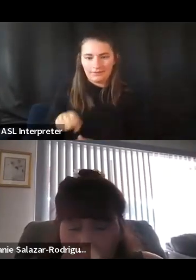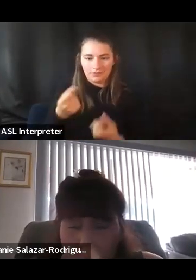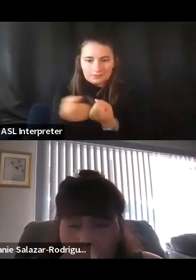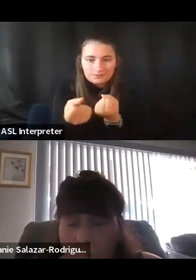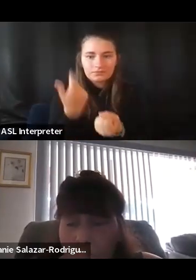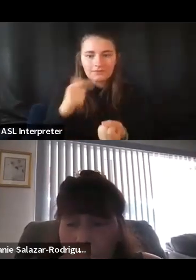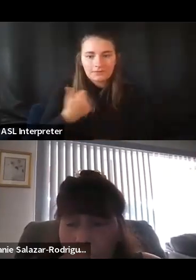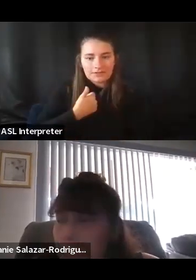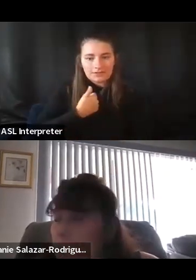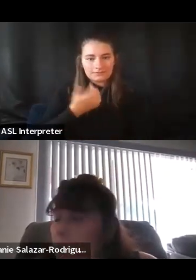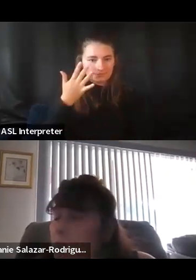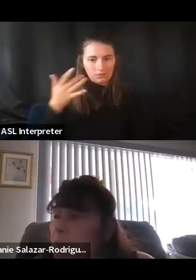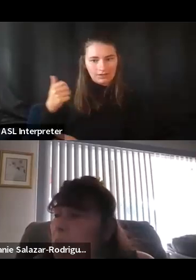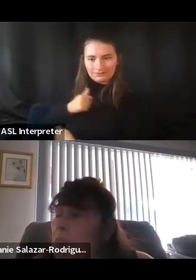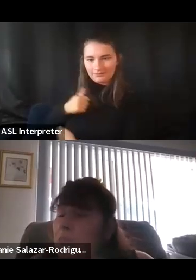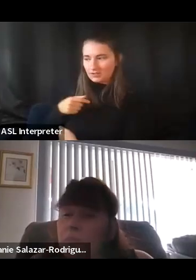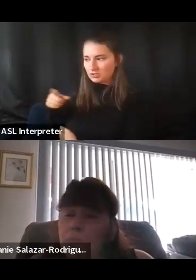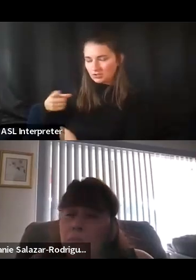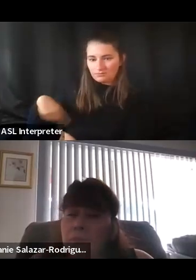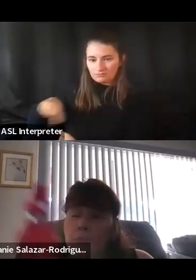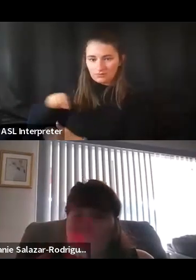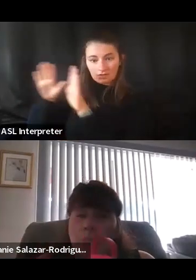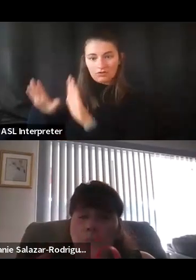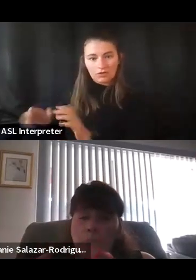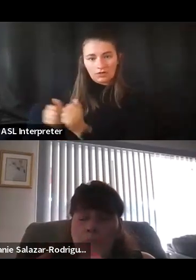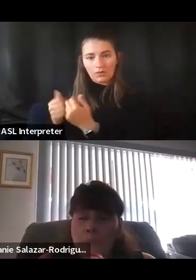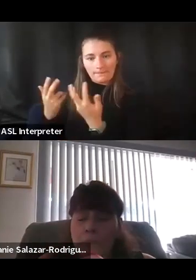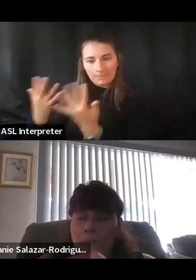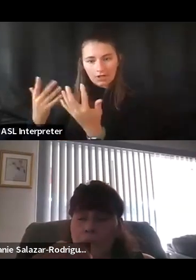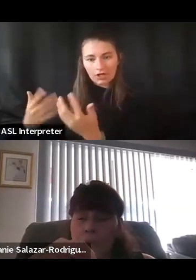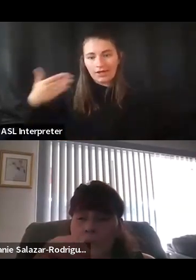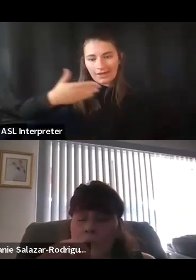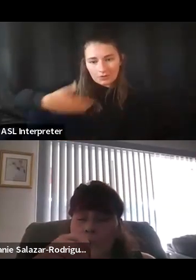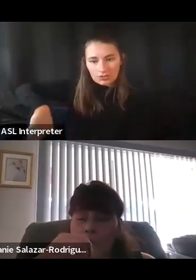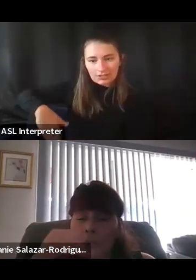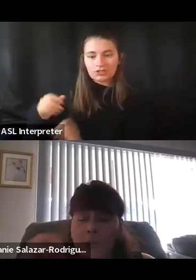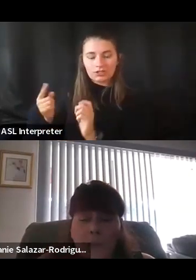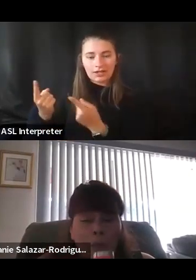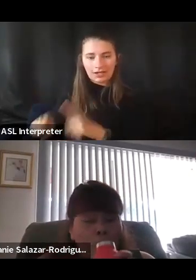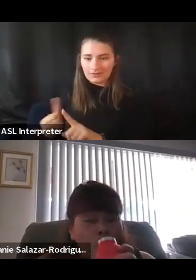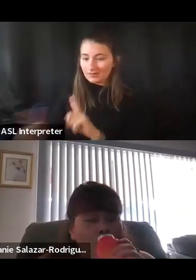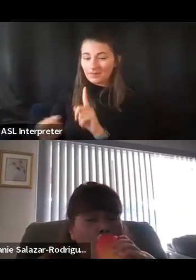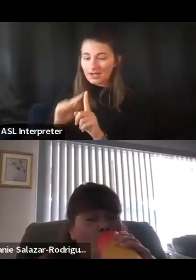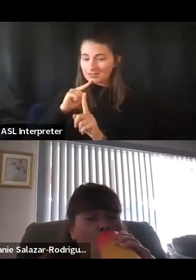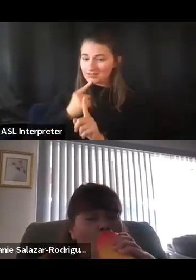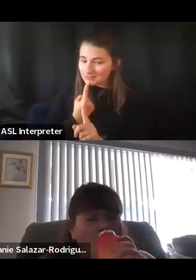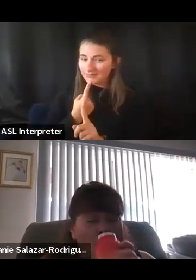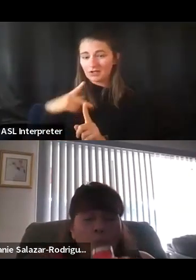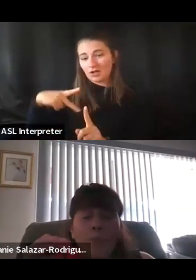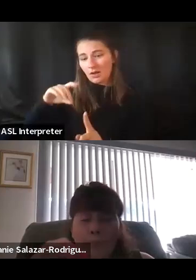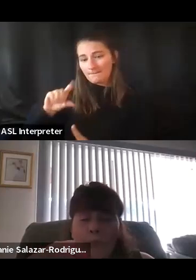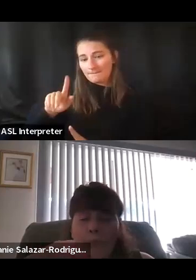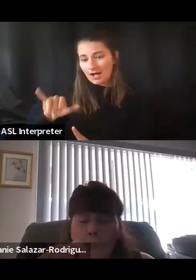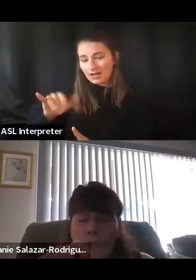you know, the, the military was great with burns and amputations, but they weren't used to dealing with a lot of severe poly trauma